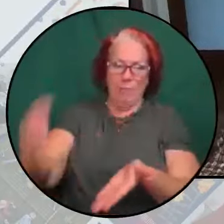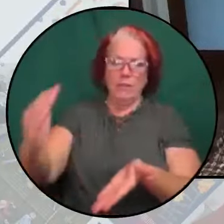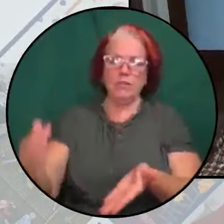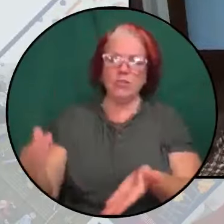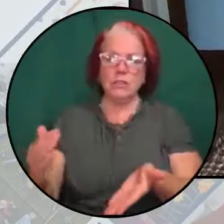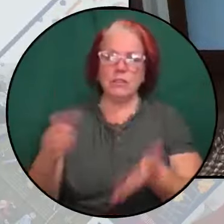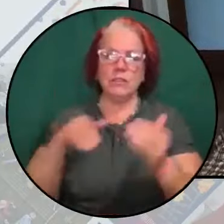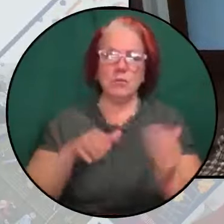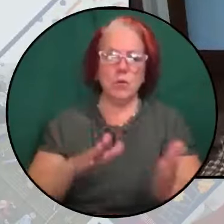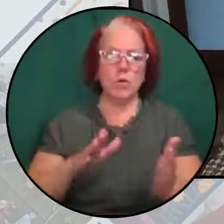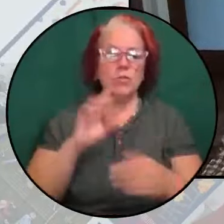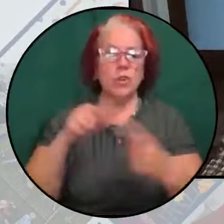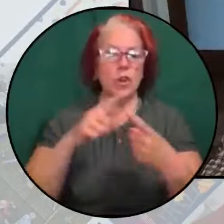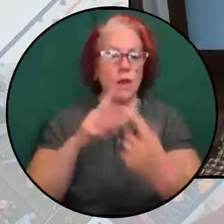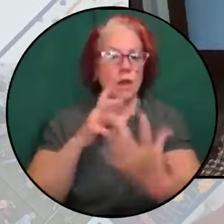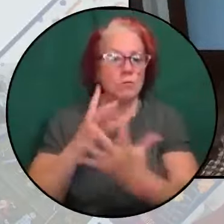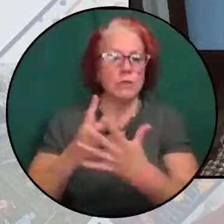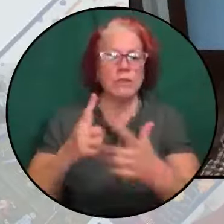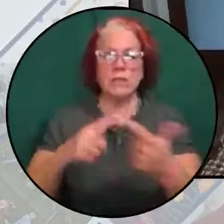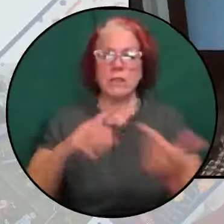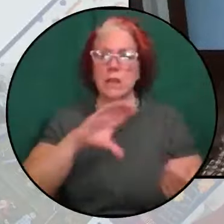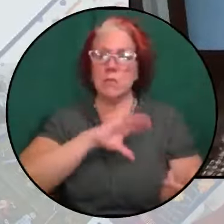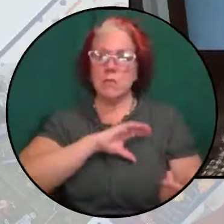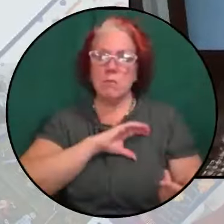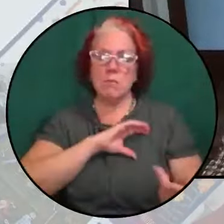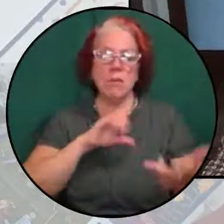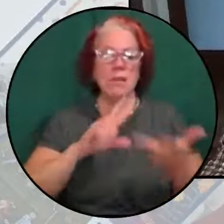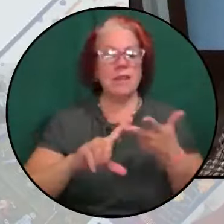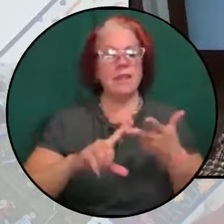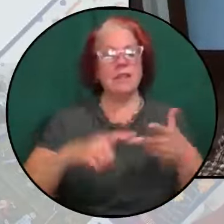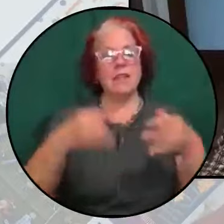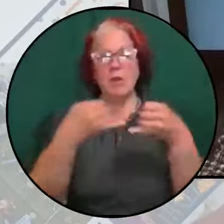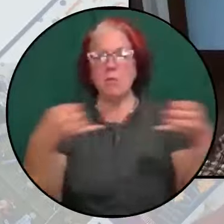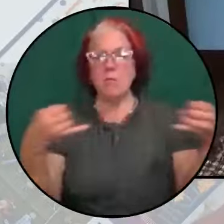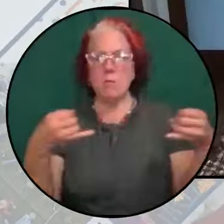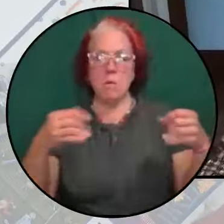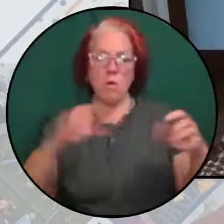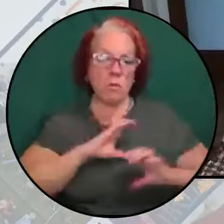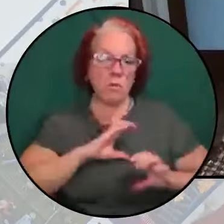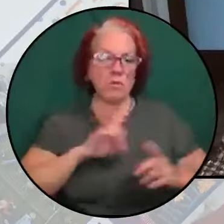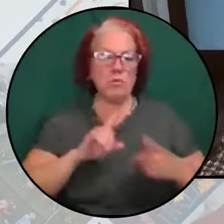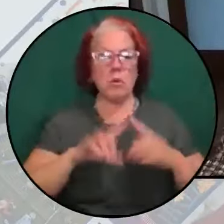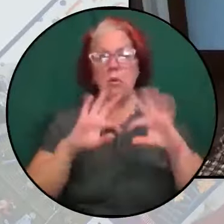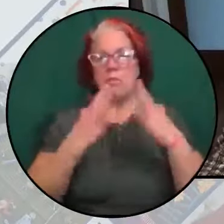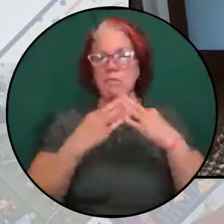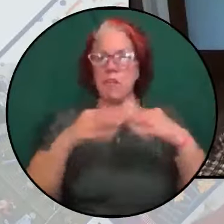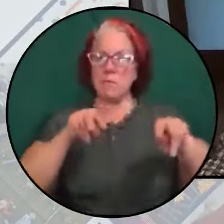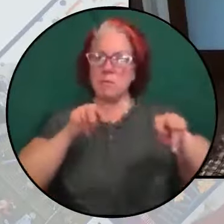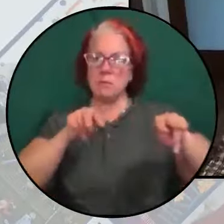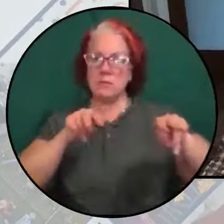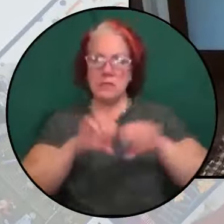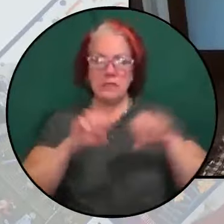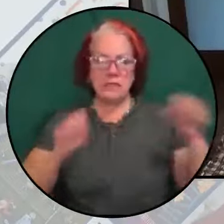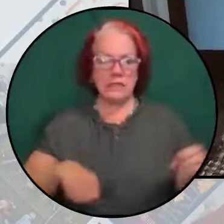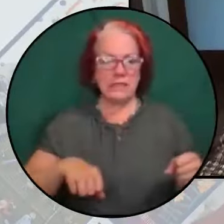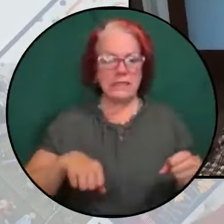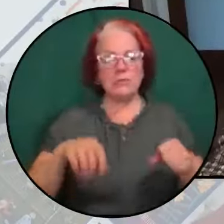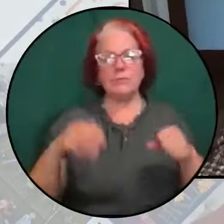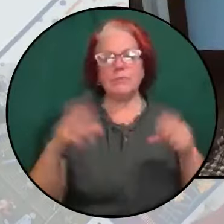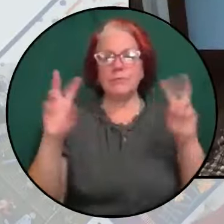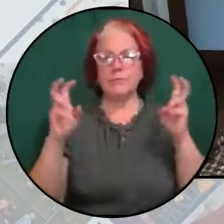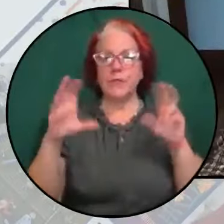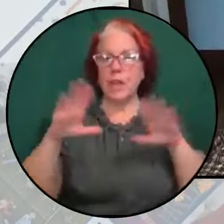respect to prisons, police, border control, the family policing system, otherwise known as the child